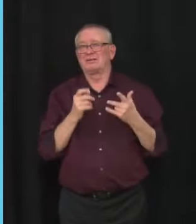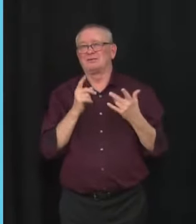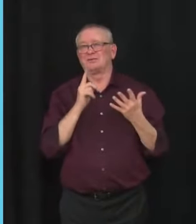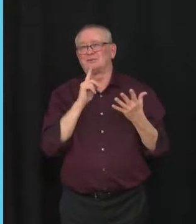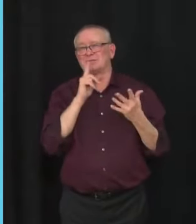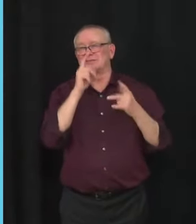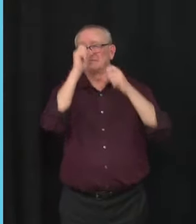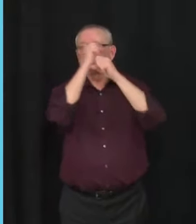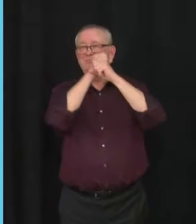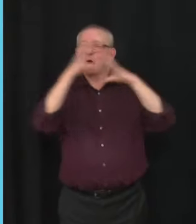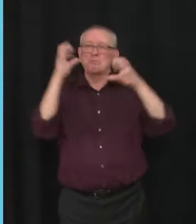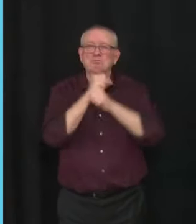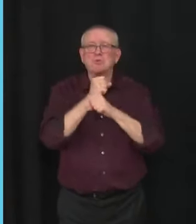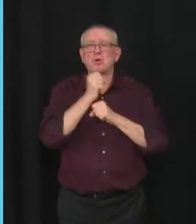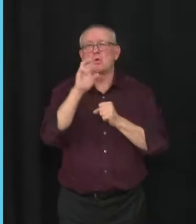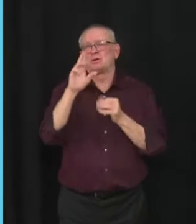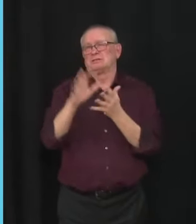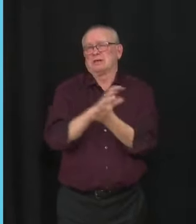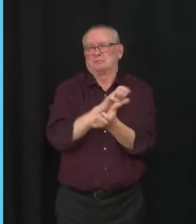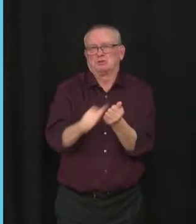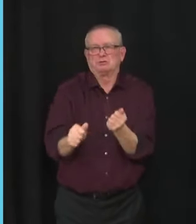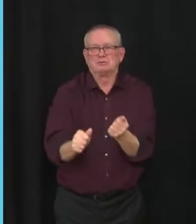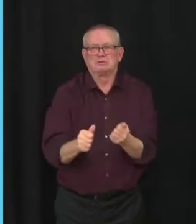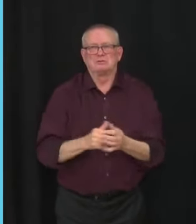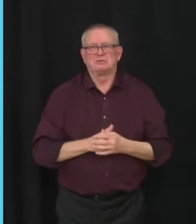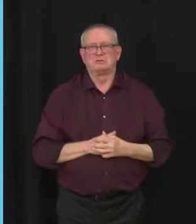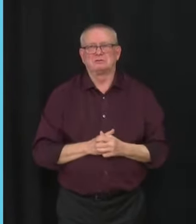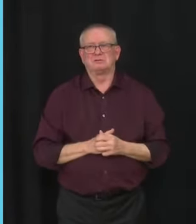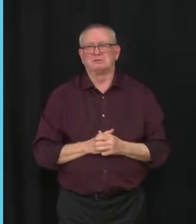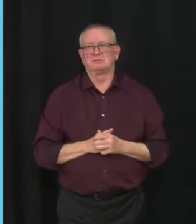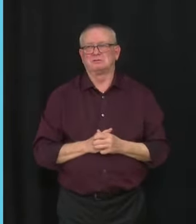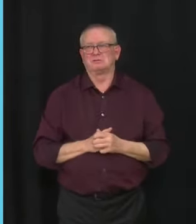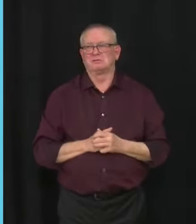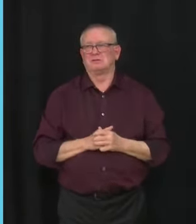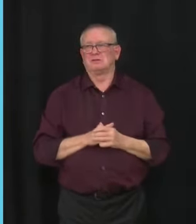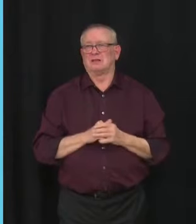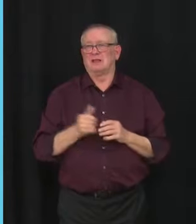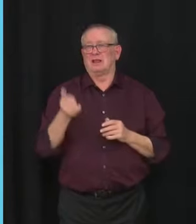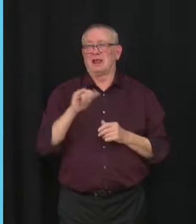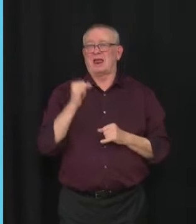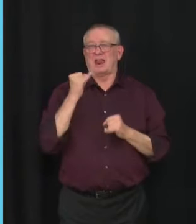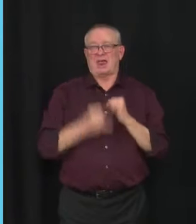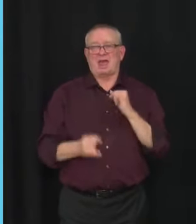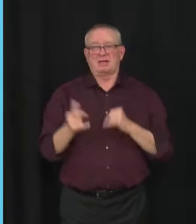please connect our last call of the day? Thank you. Oler, Global News.